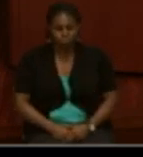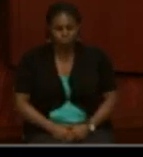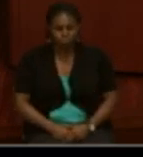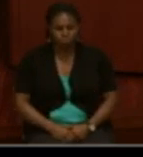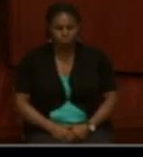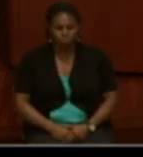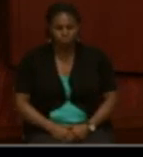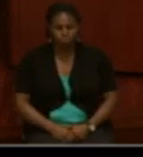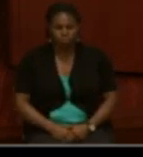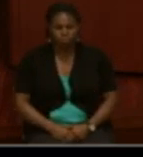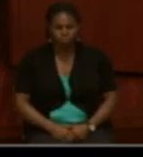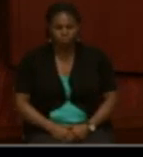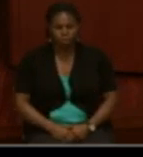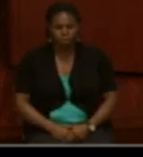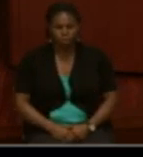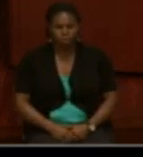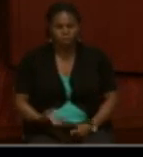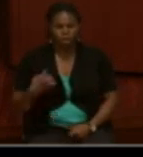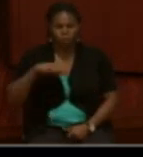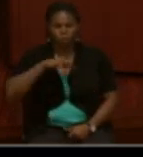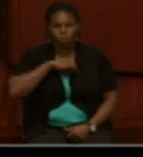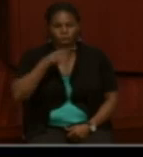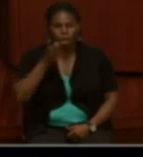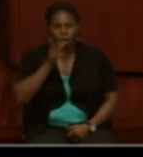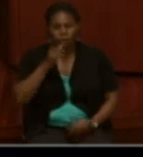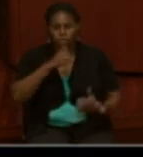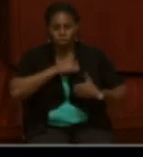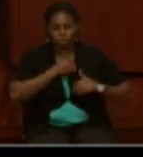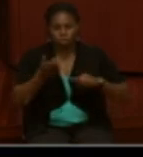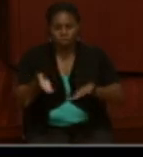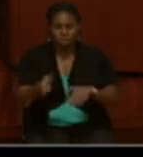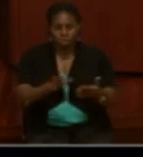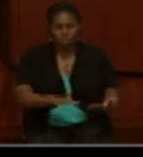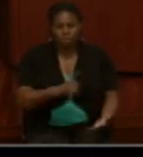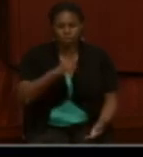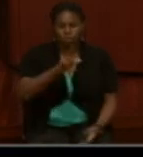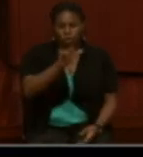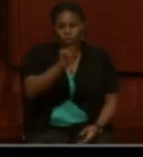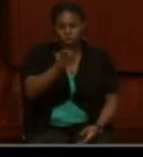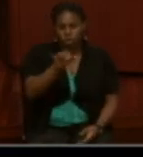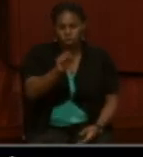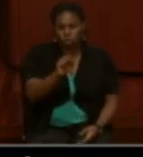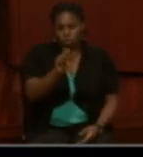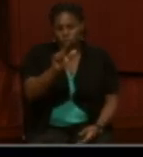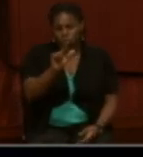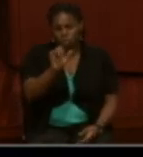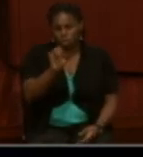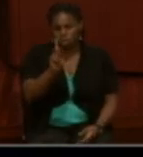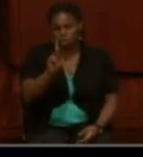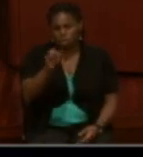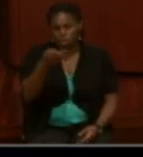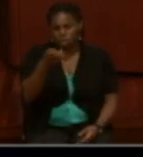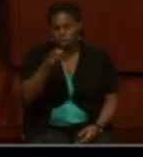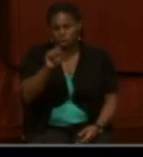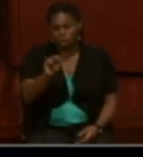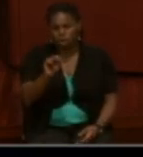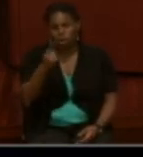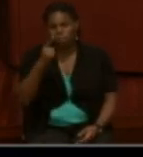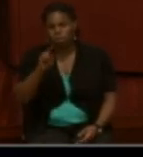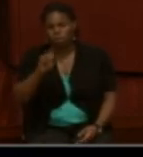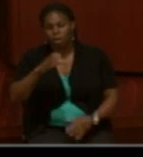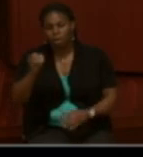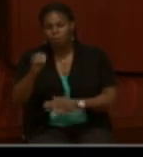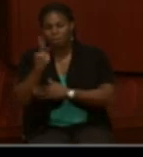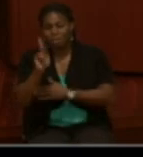Next we have a casualty sheet for Lewis Lockhart who served as a private in Company K of the